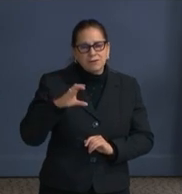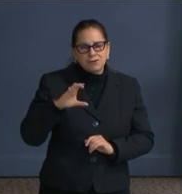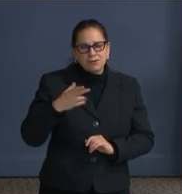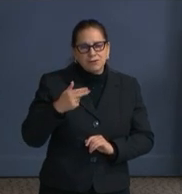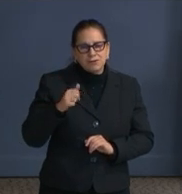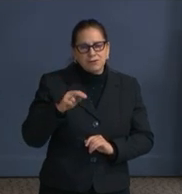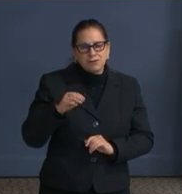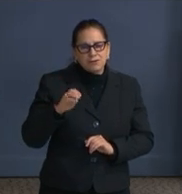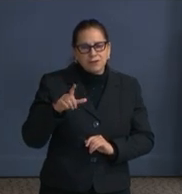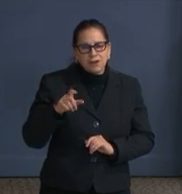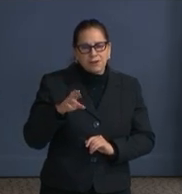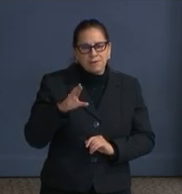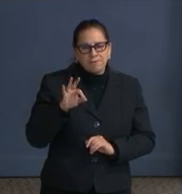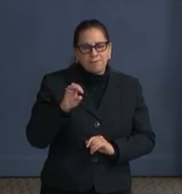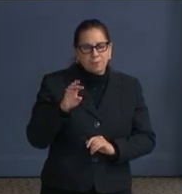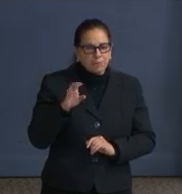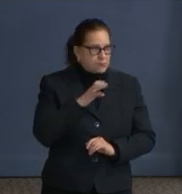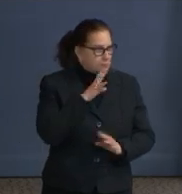OK, thank you, everybody.